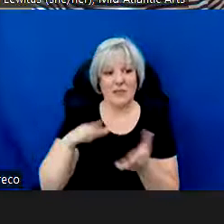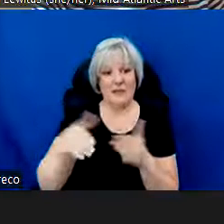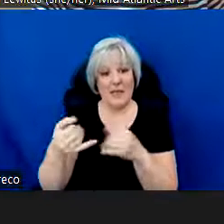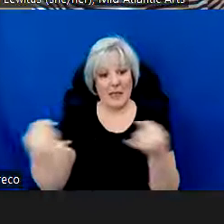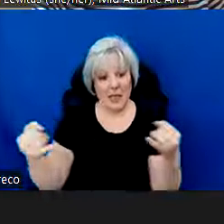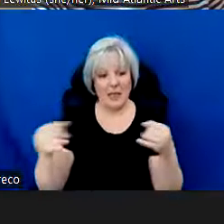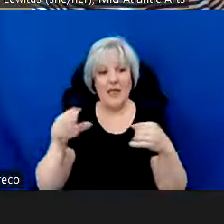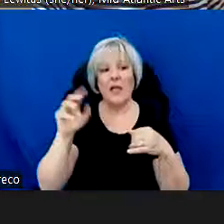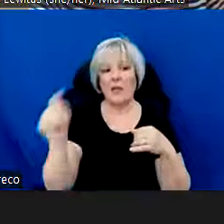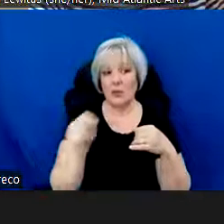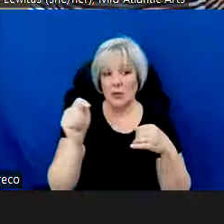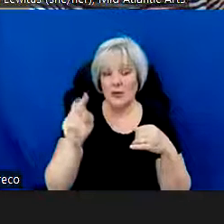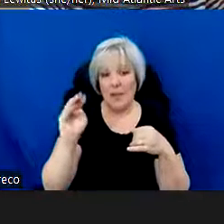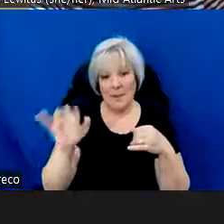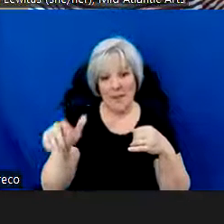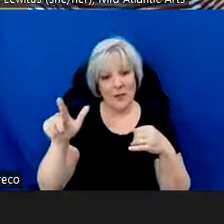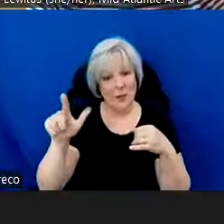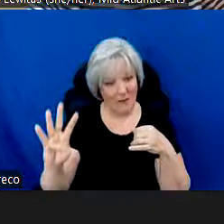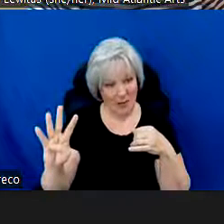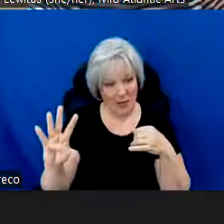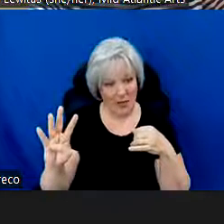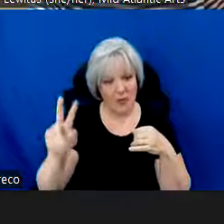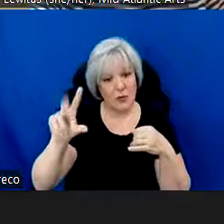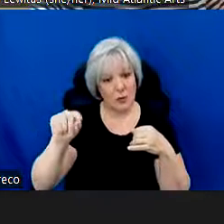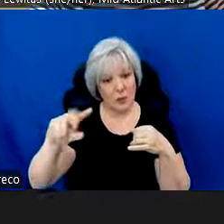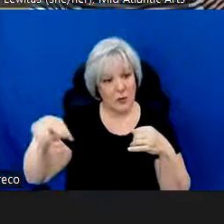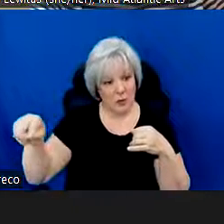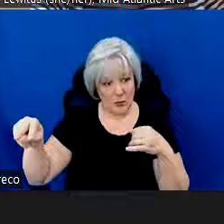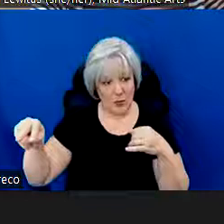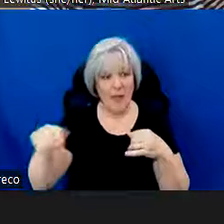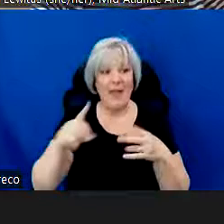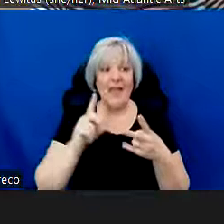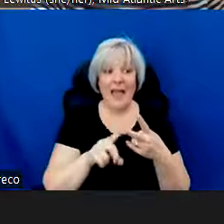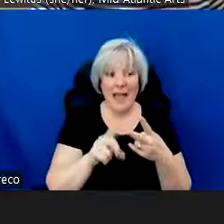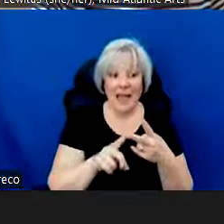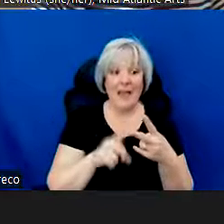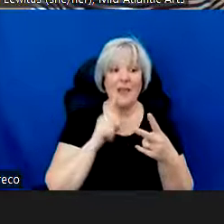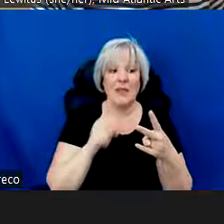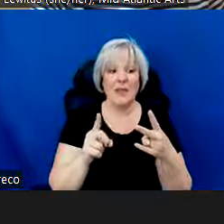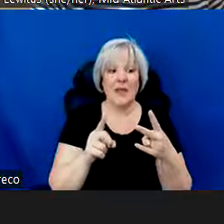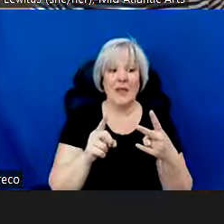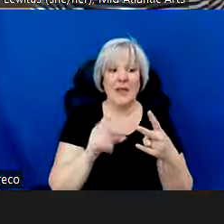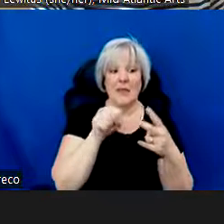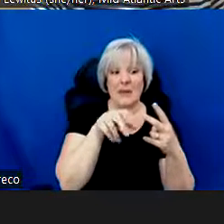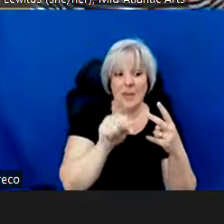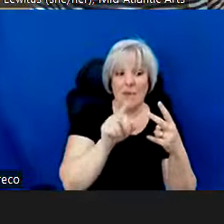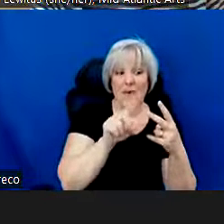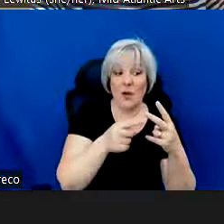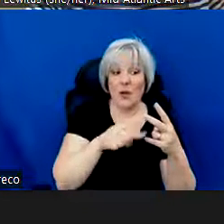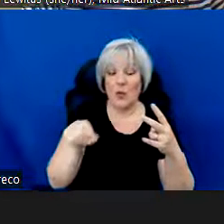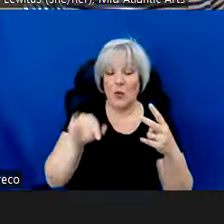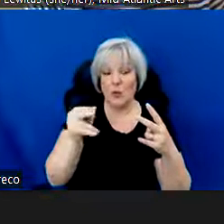24th, 2022, and the project period for Special Presenter Initiatives supported engagements is